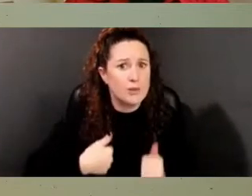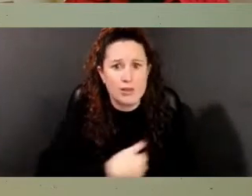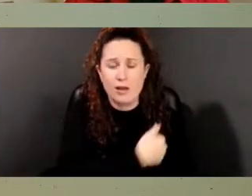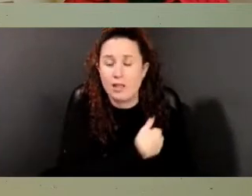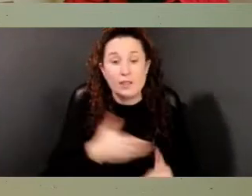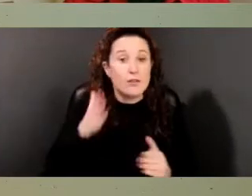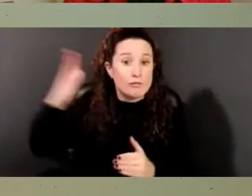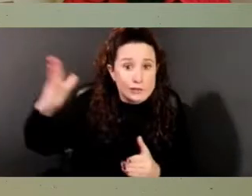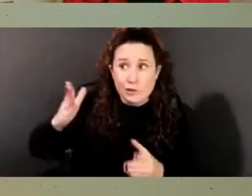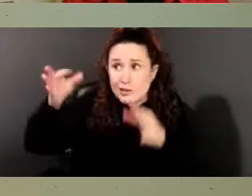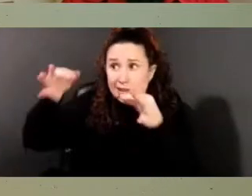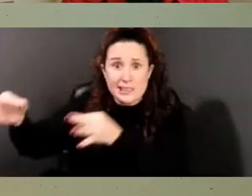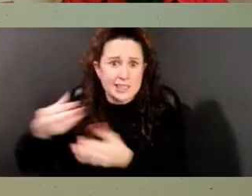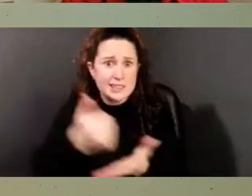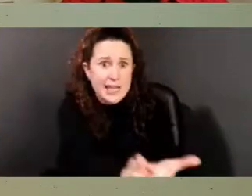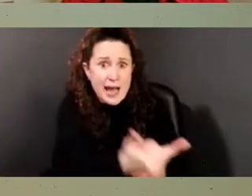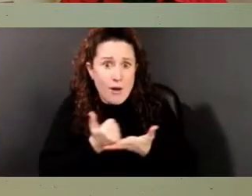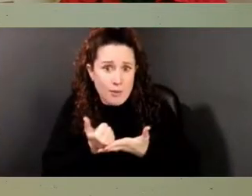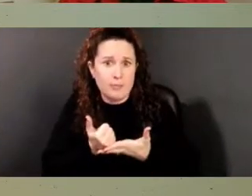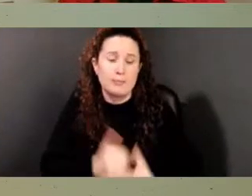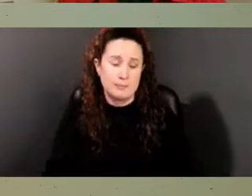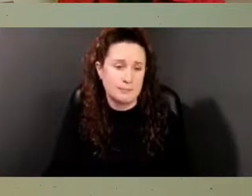decisions. Next slide.